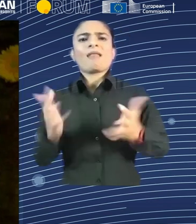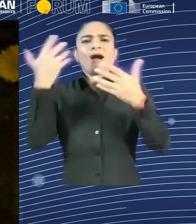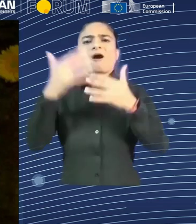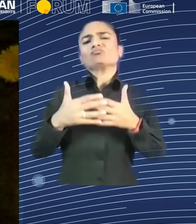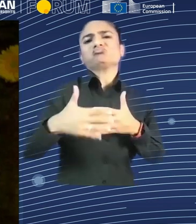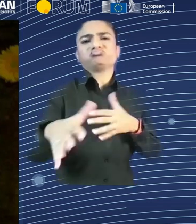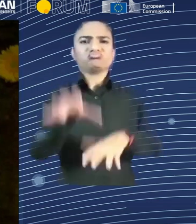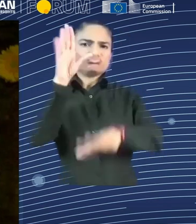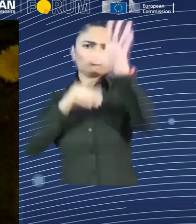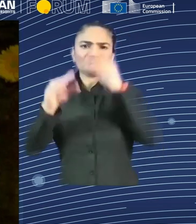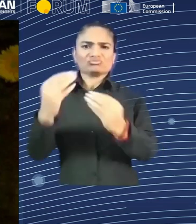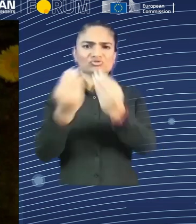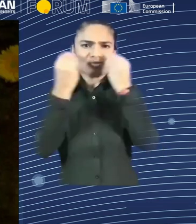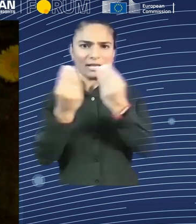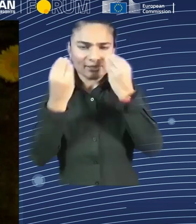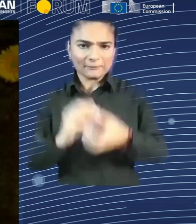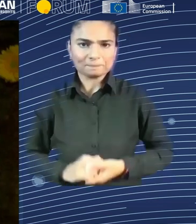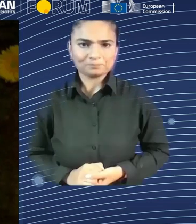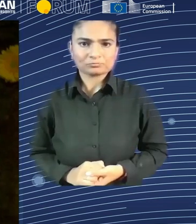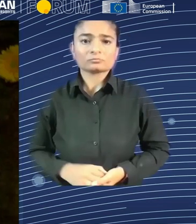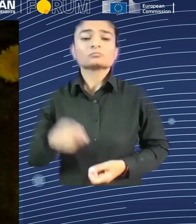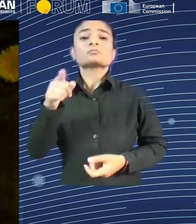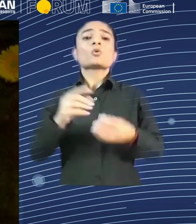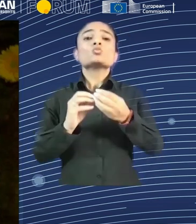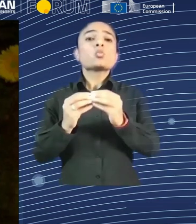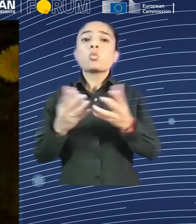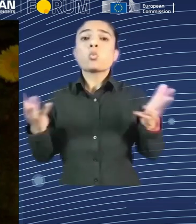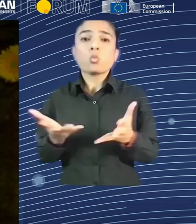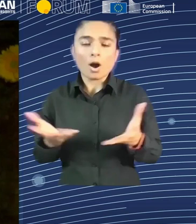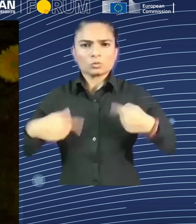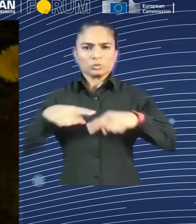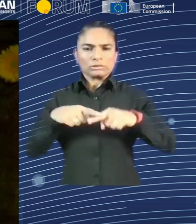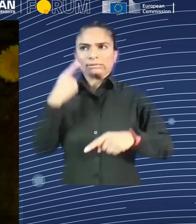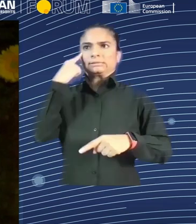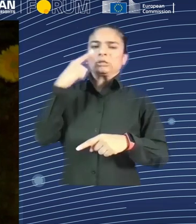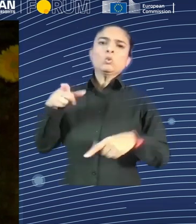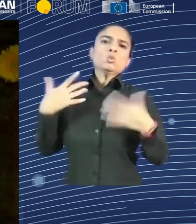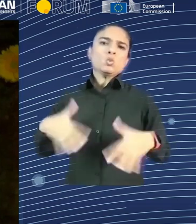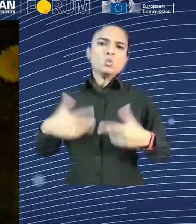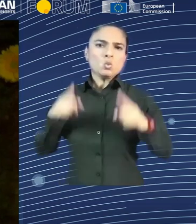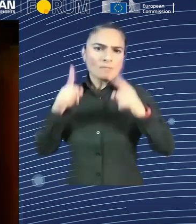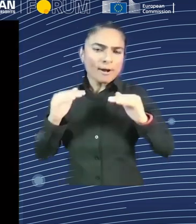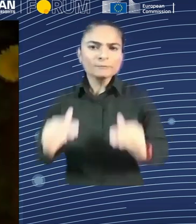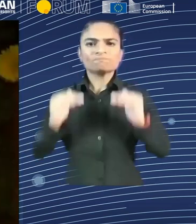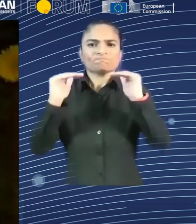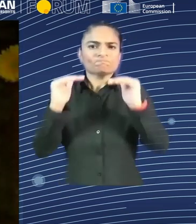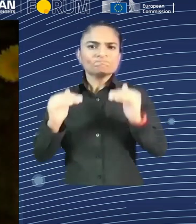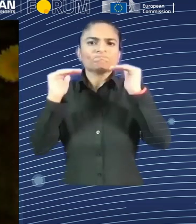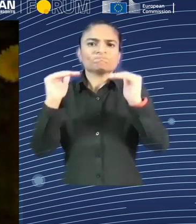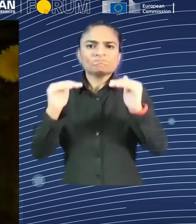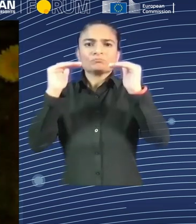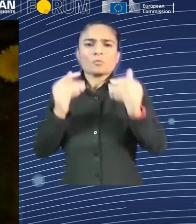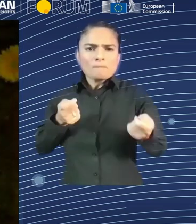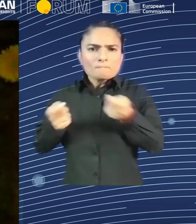we must improve to manage this reskilling for the new